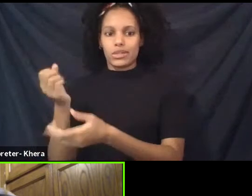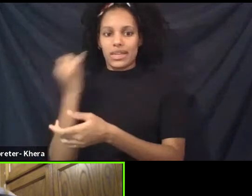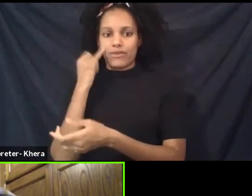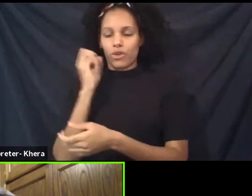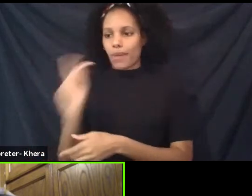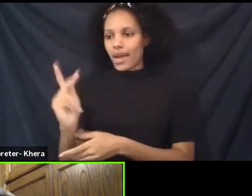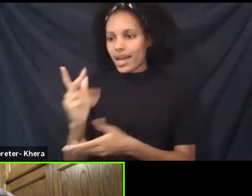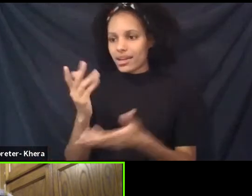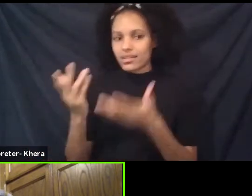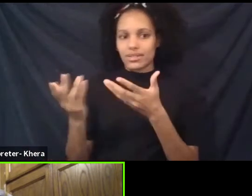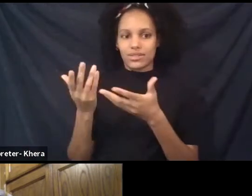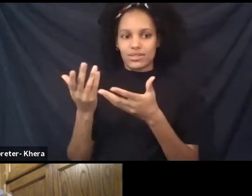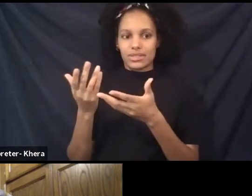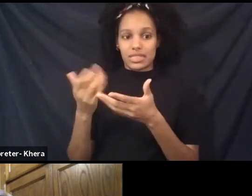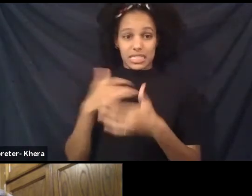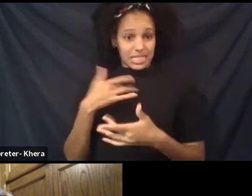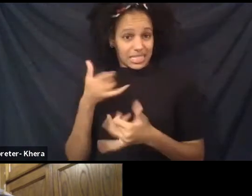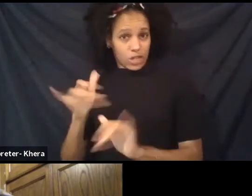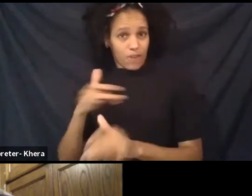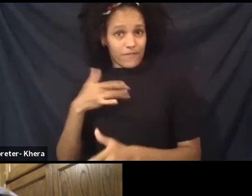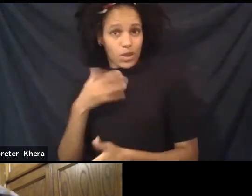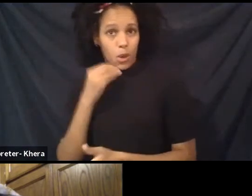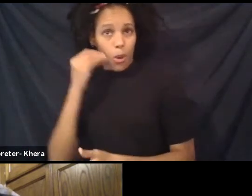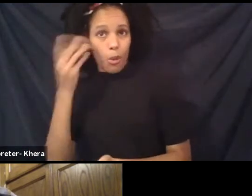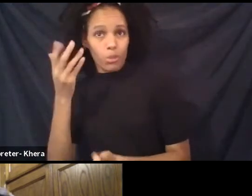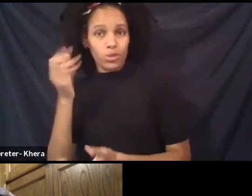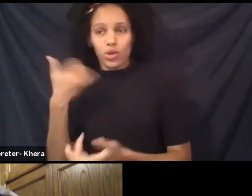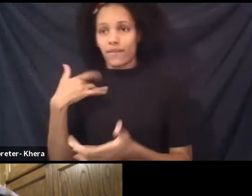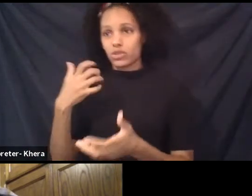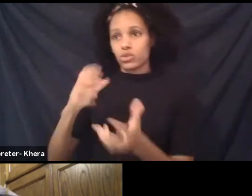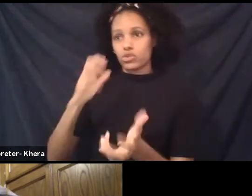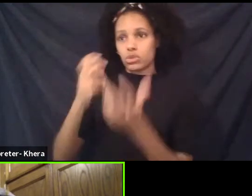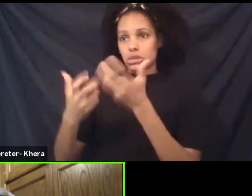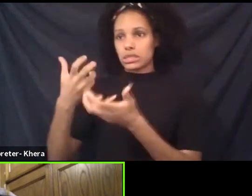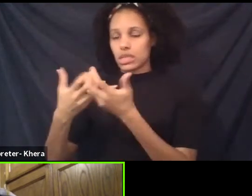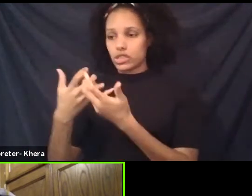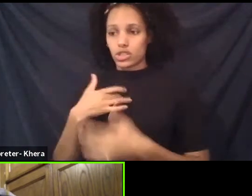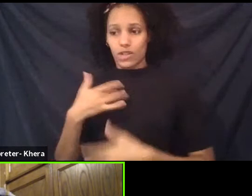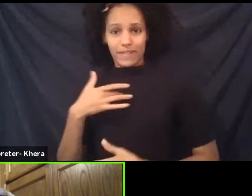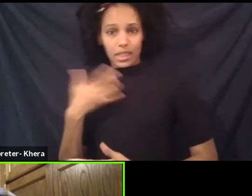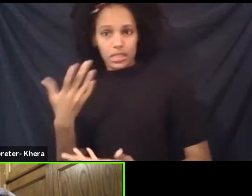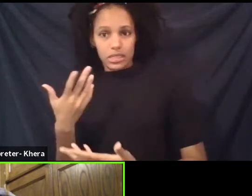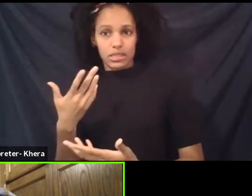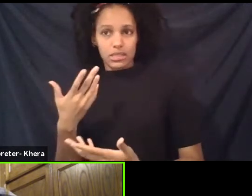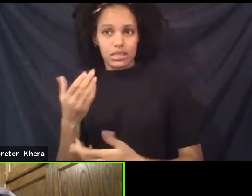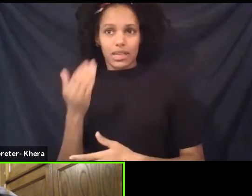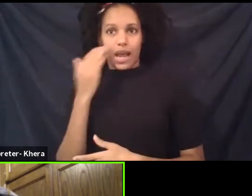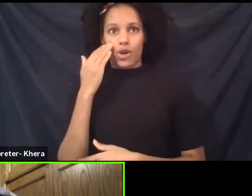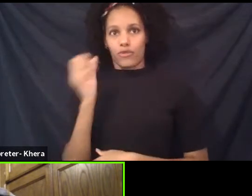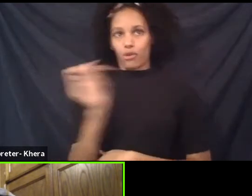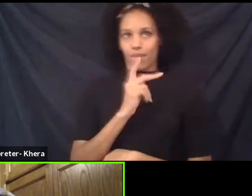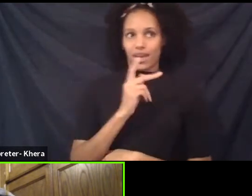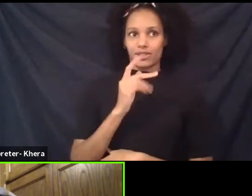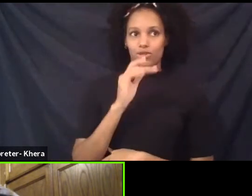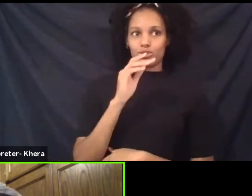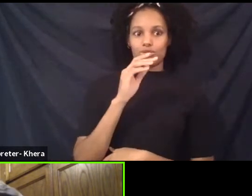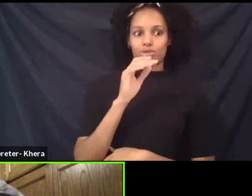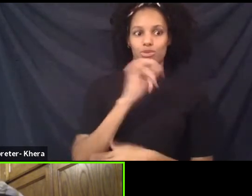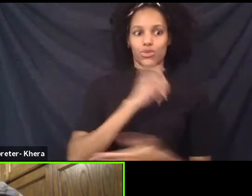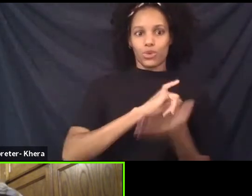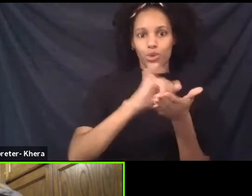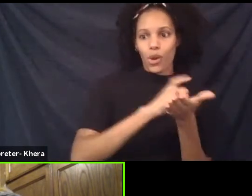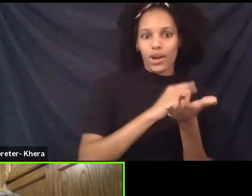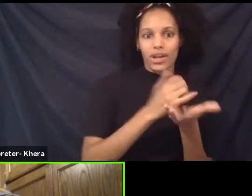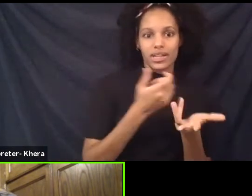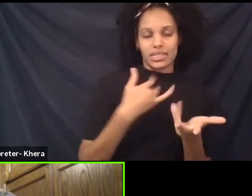readjust? Right. Because Brooklyn and the twin cities are very different. different. Yeah. Culturally mental, just